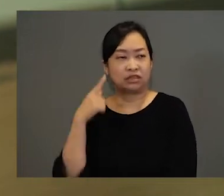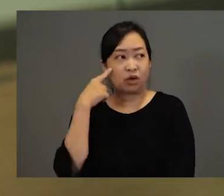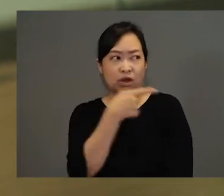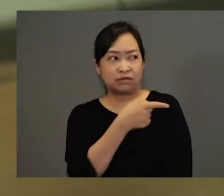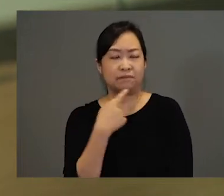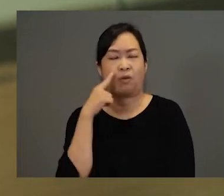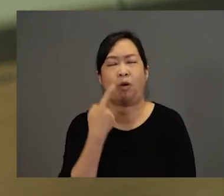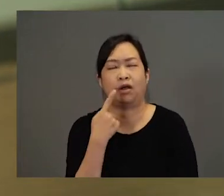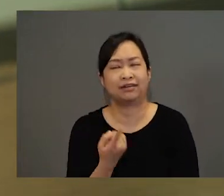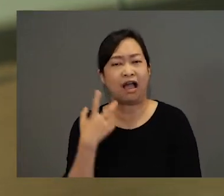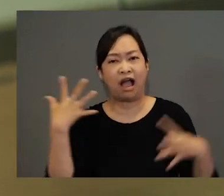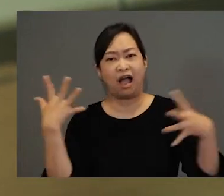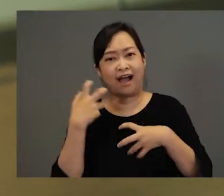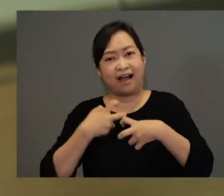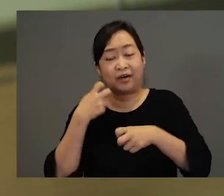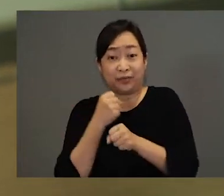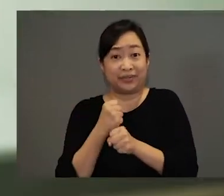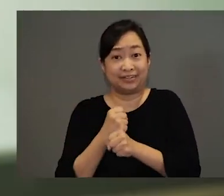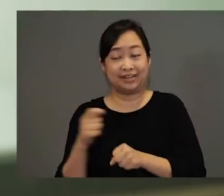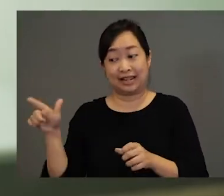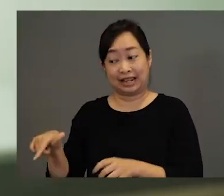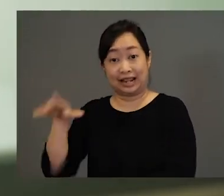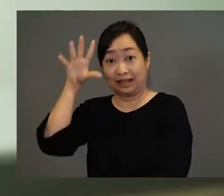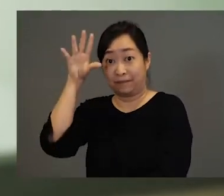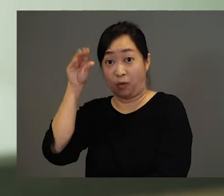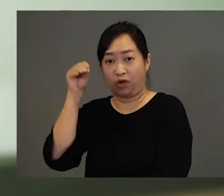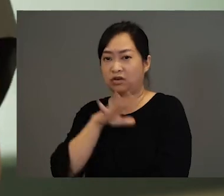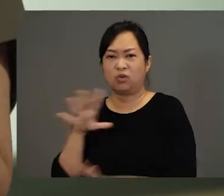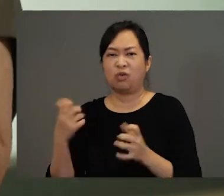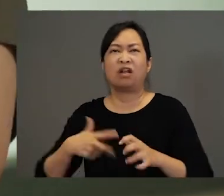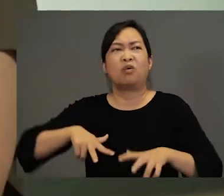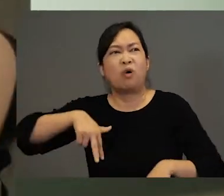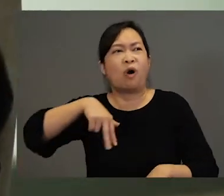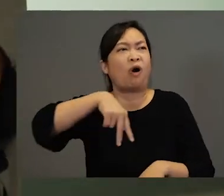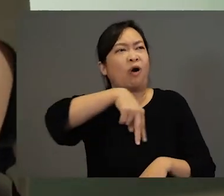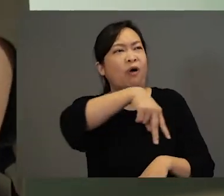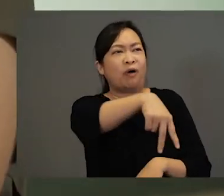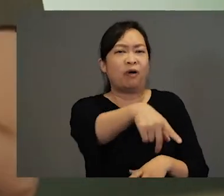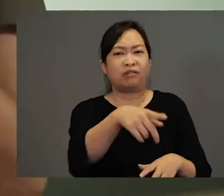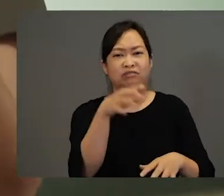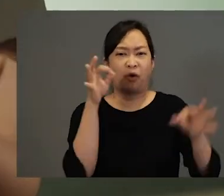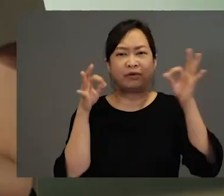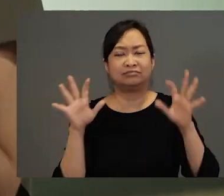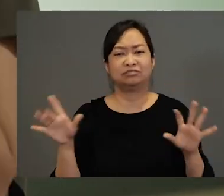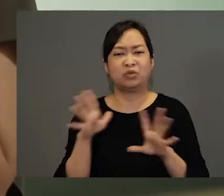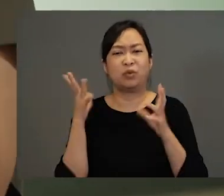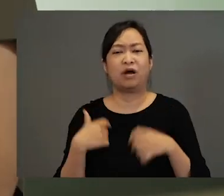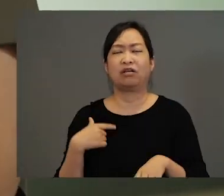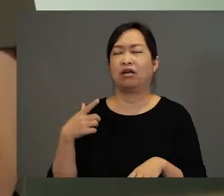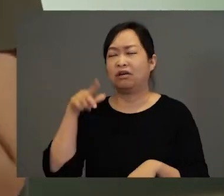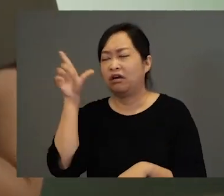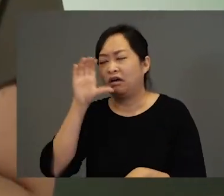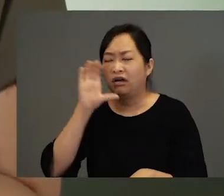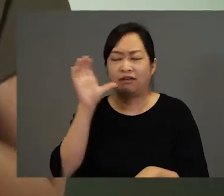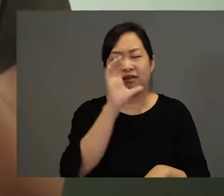boring and too much hard work. The little boy did not want to walk and walk and walk. He did not want to go